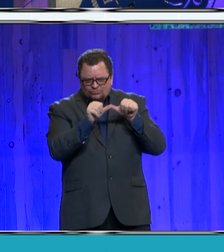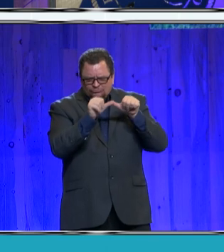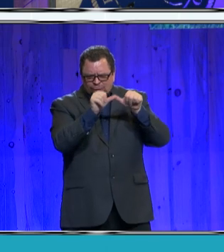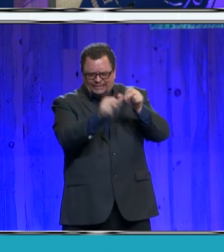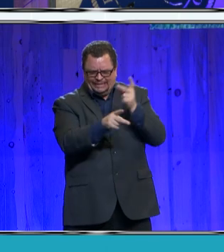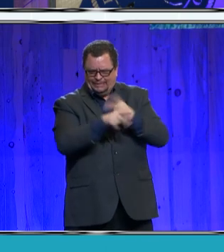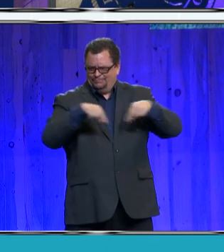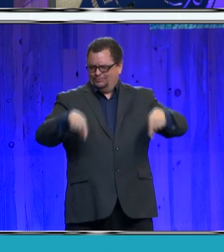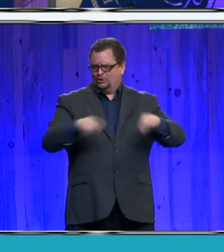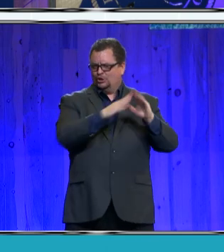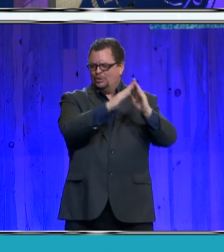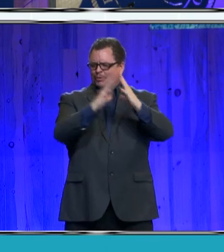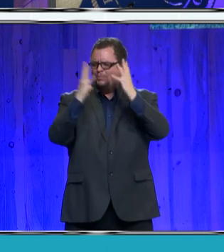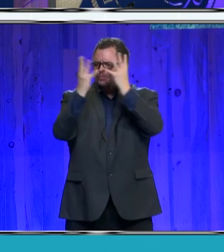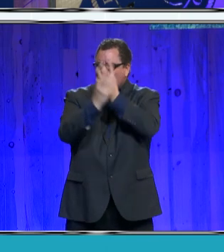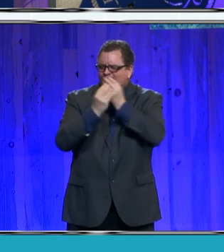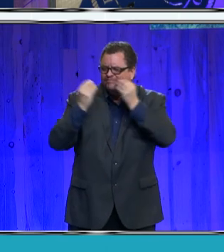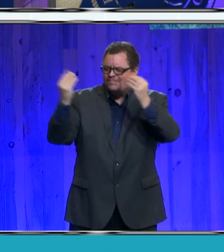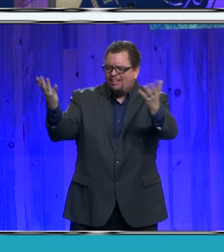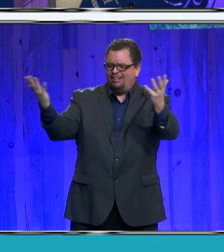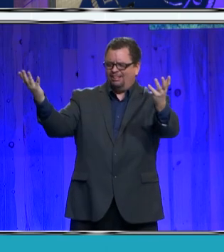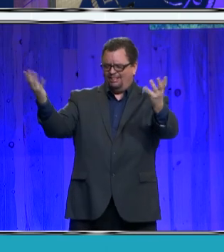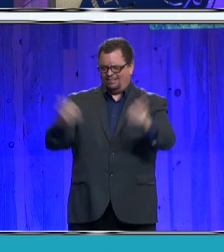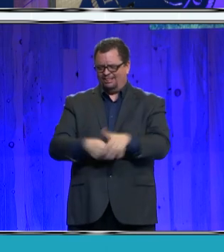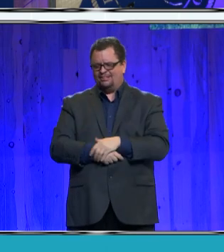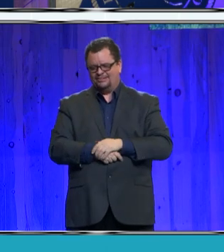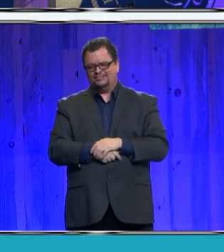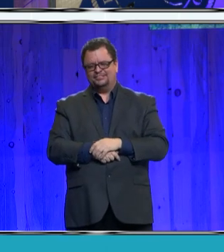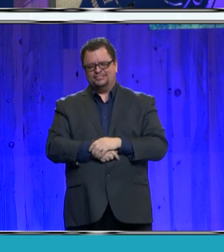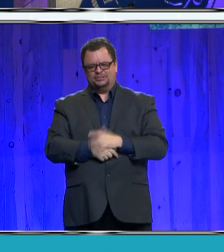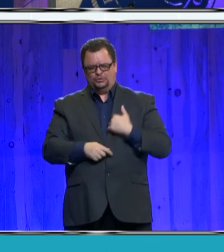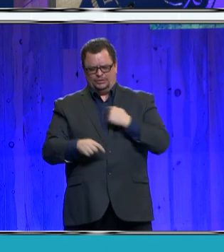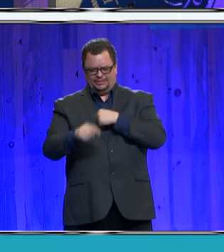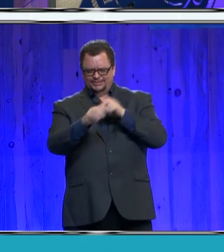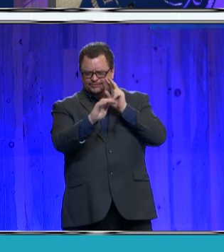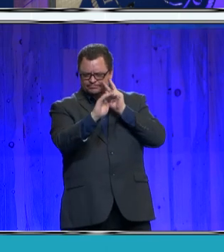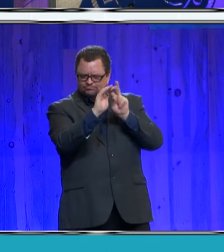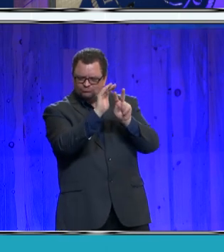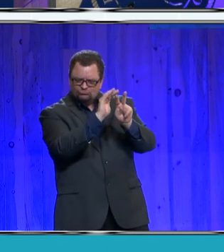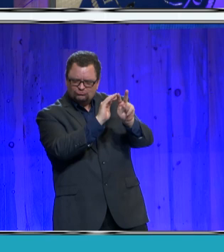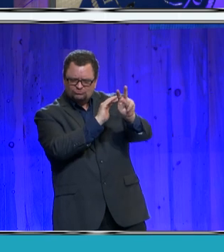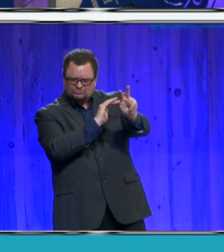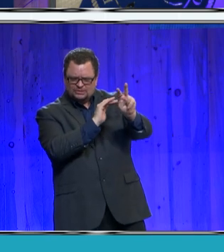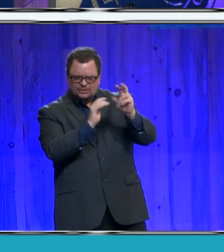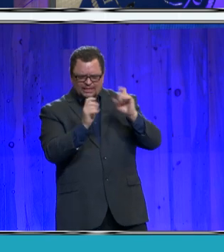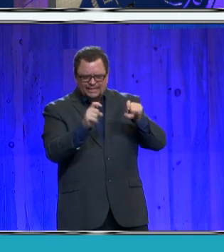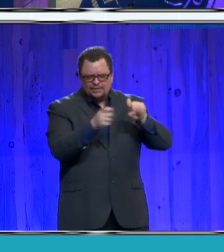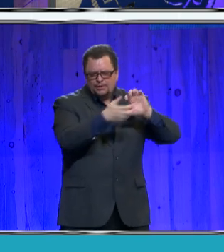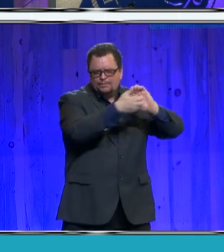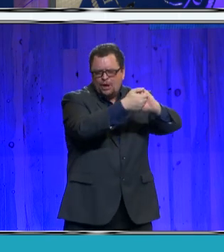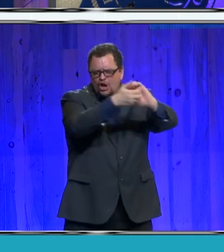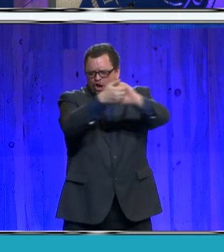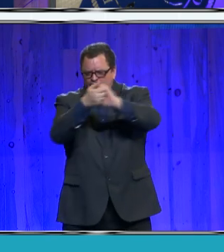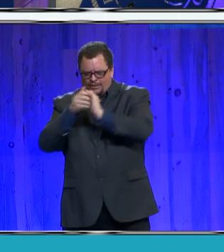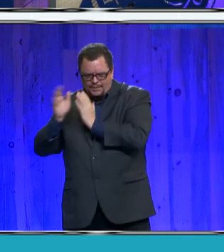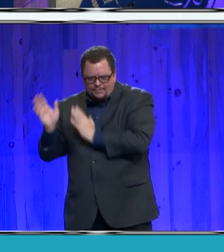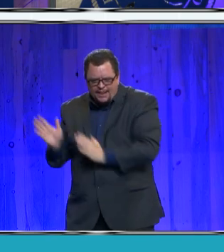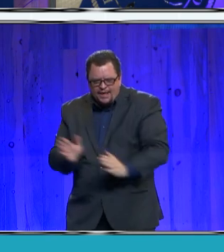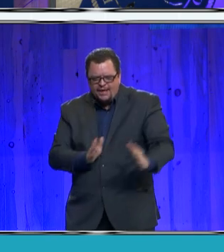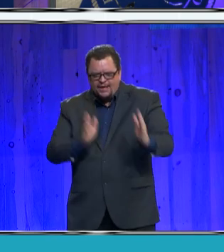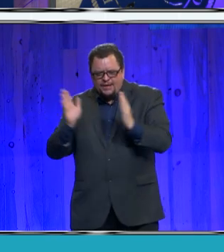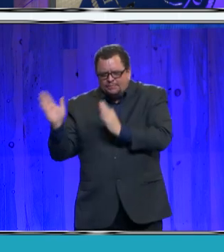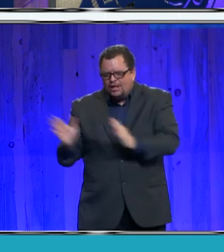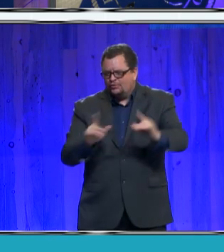With extensive community input, data-driven projections, and expert collaboration, our planning department team, led by Craig